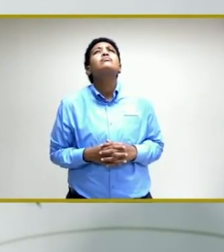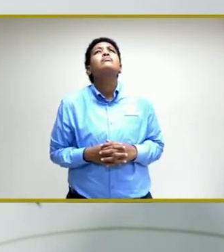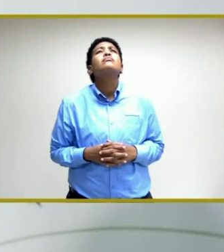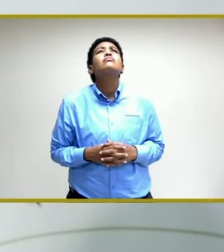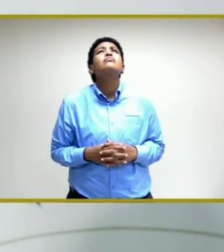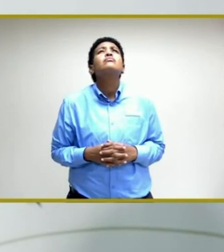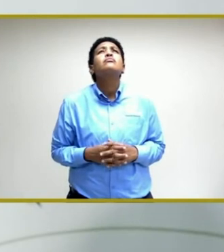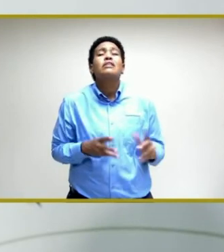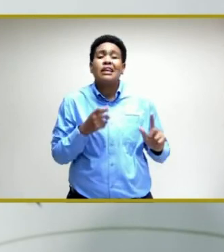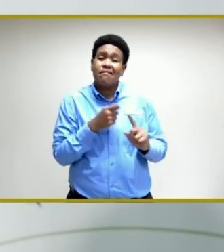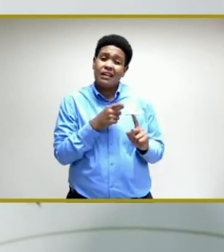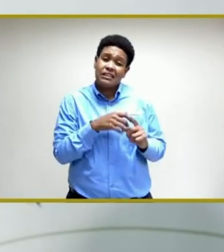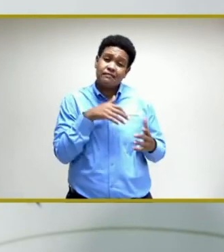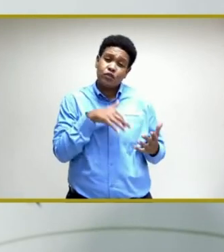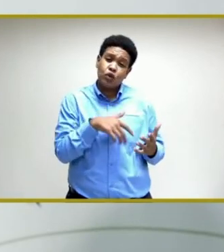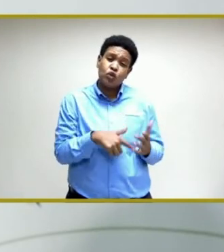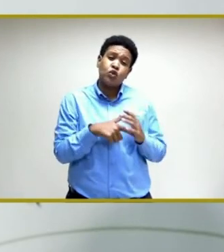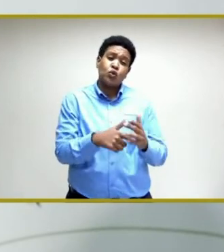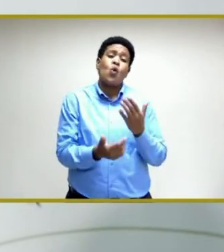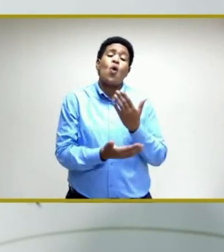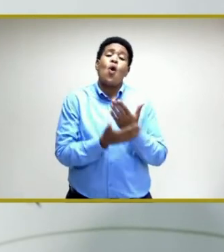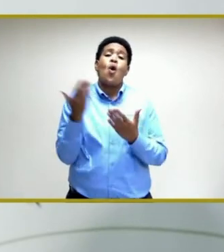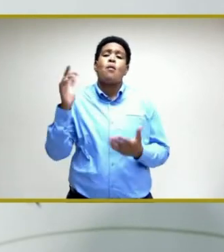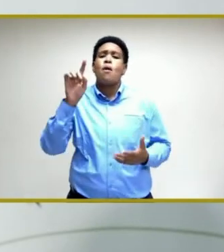that there is almost 100%